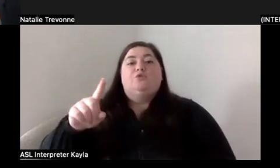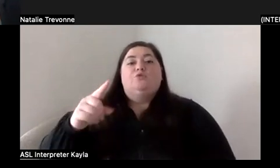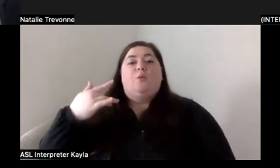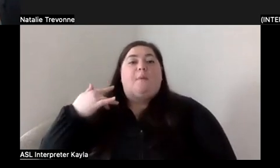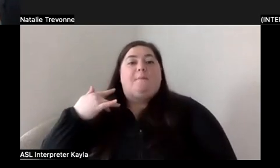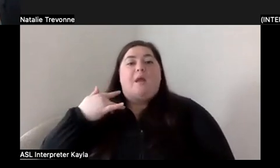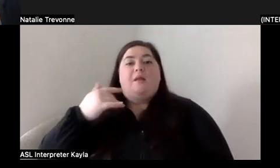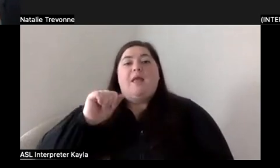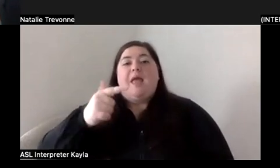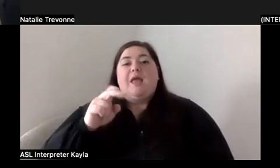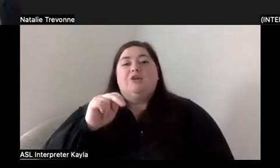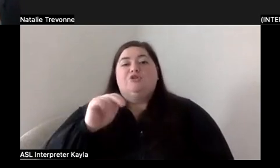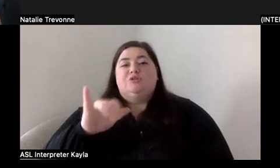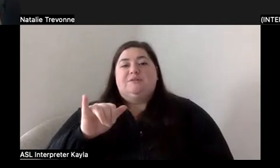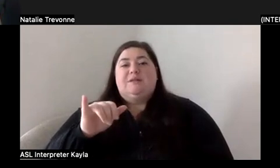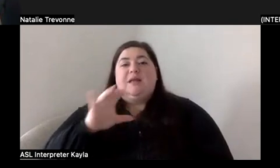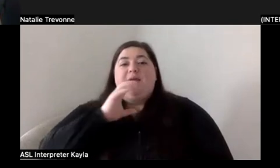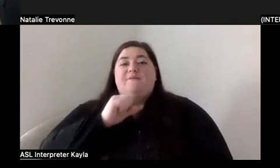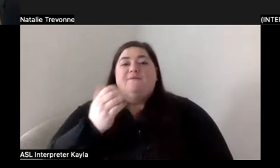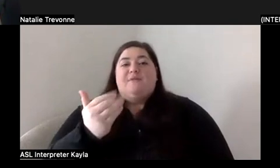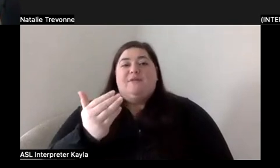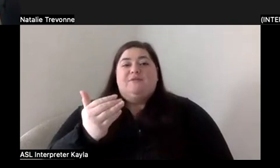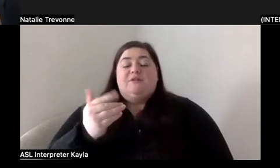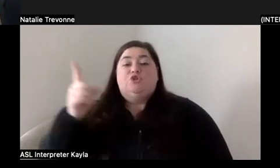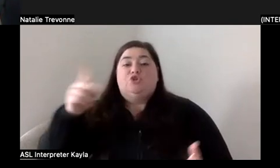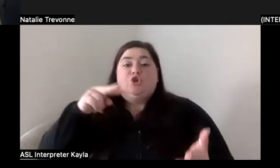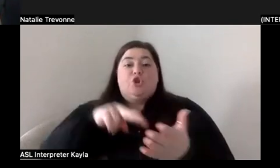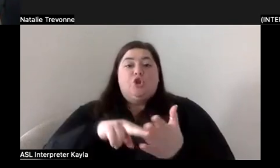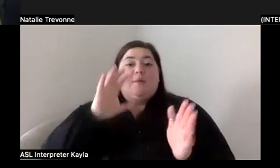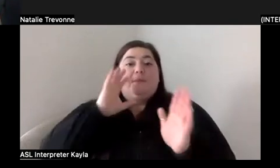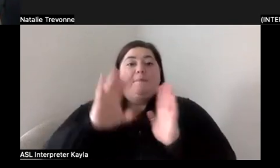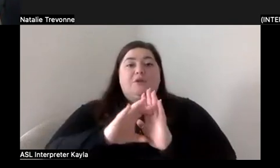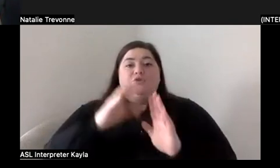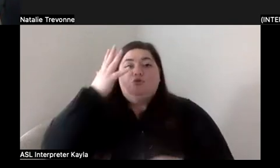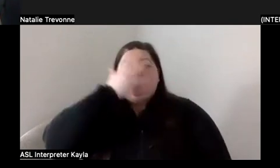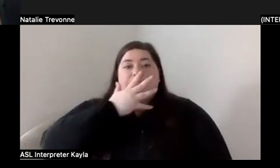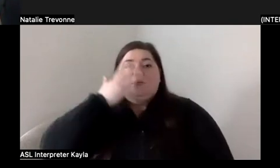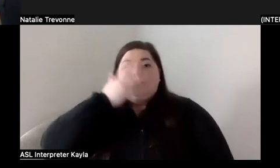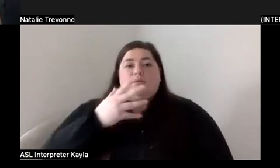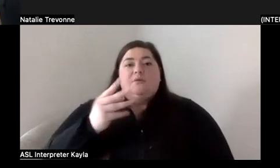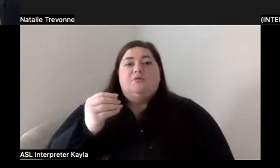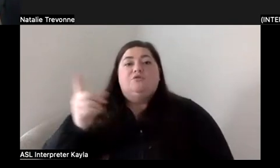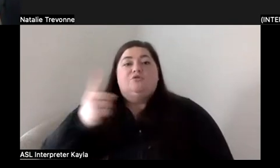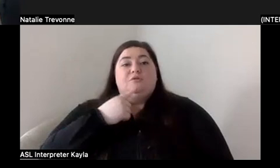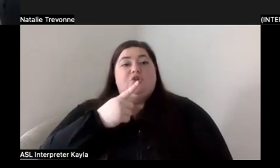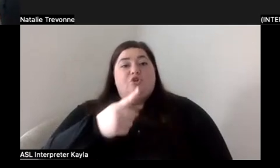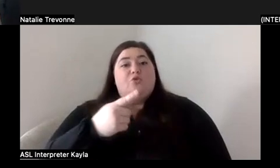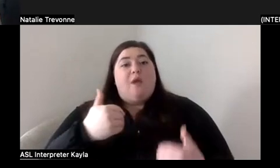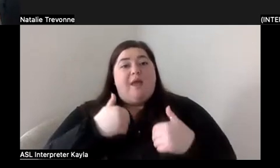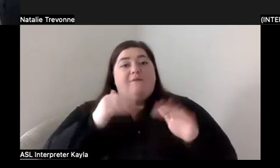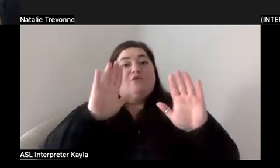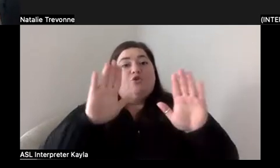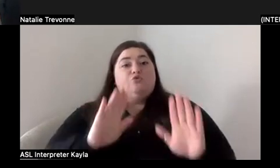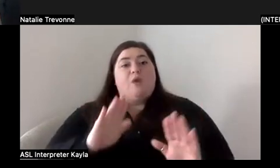15. And she looked at my pictures, and it's just, just the face. And she said, you got, you have a great look.